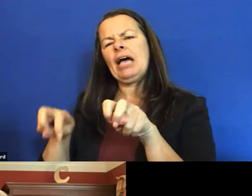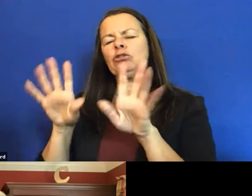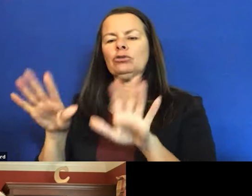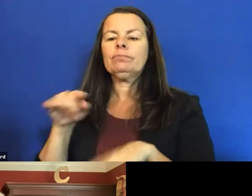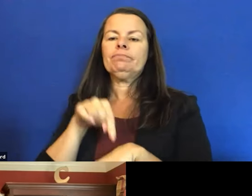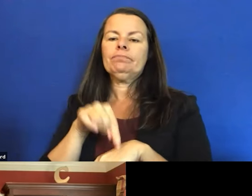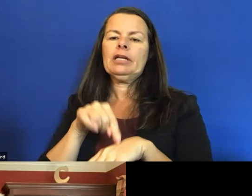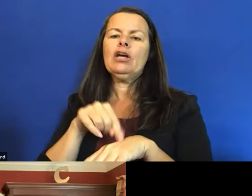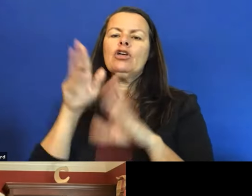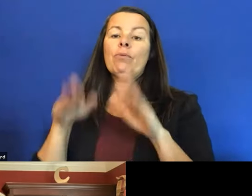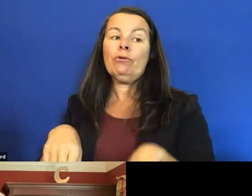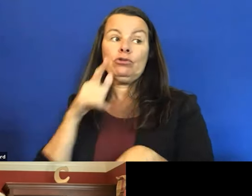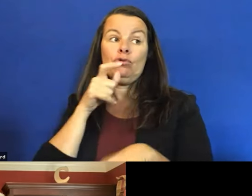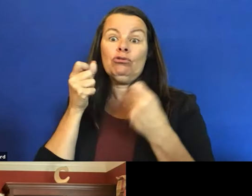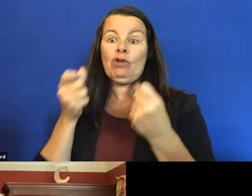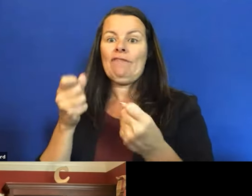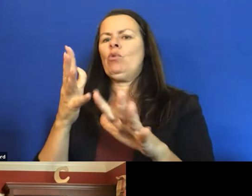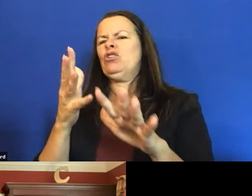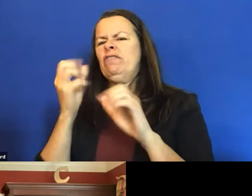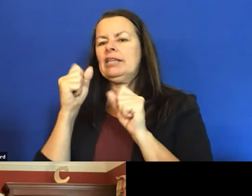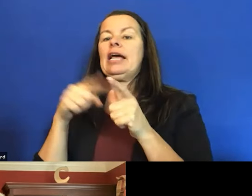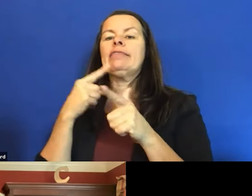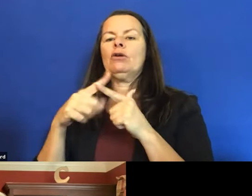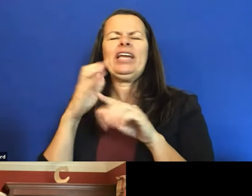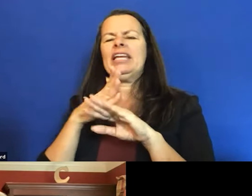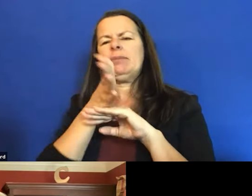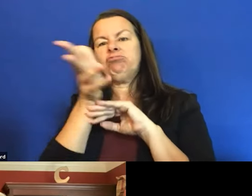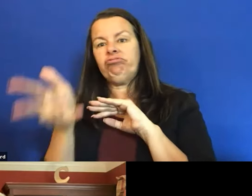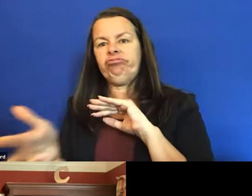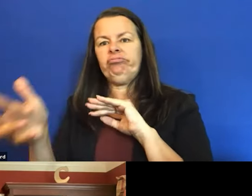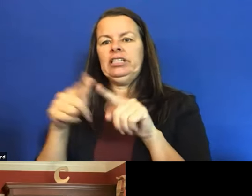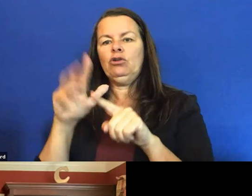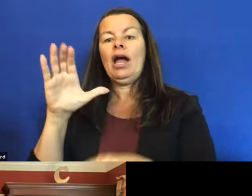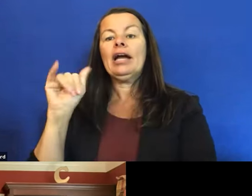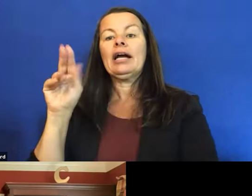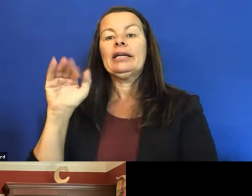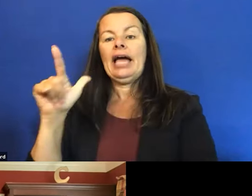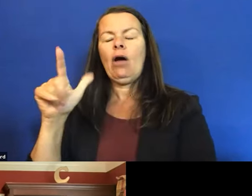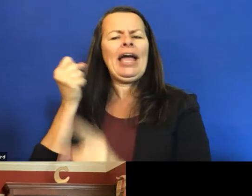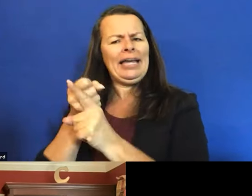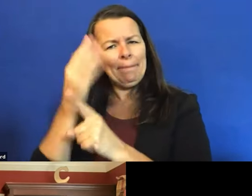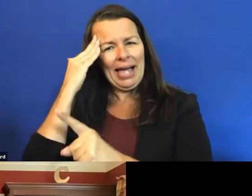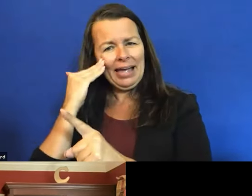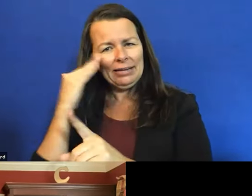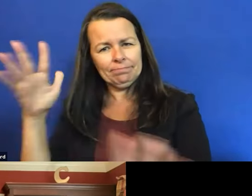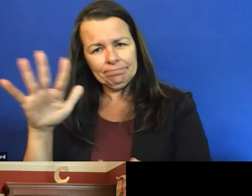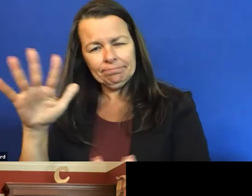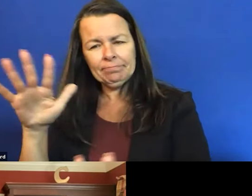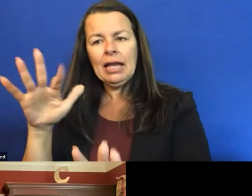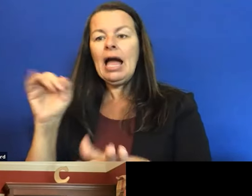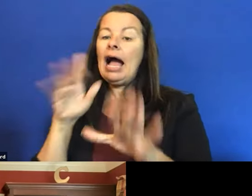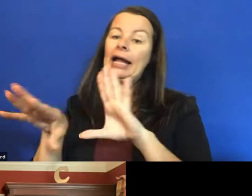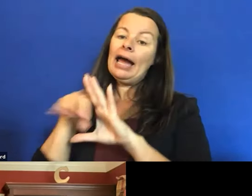was going too fast. We ended up in the canal and I hit my head. I got out. Nothing was wrong.